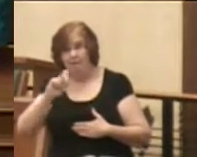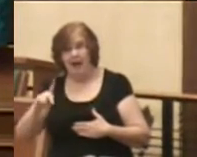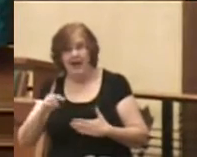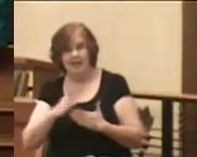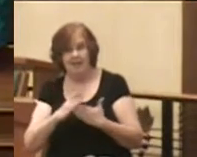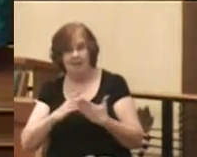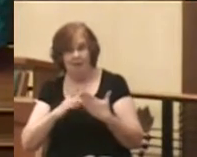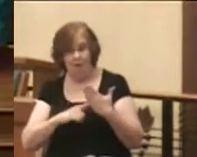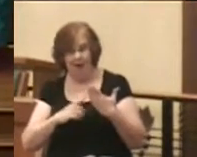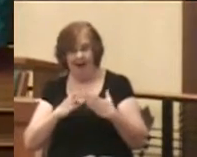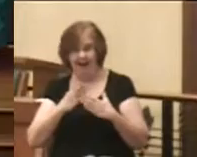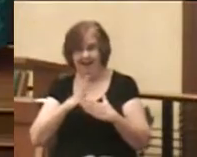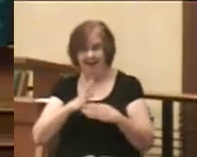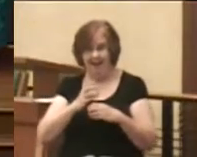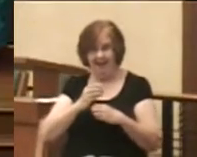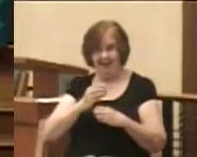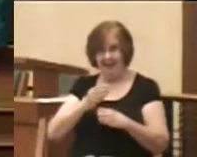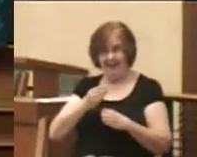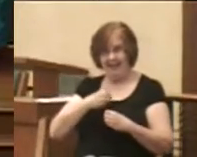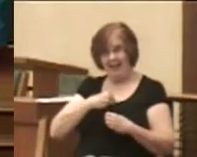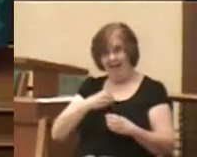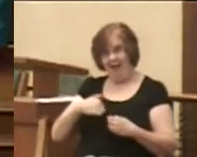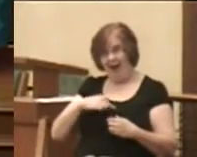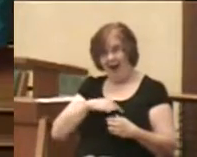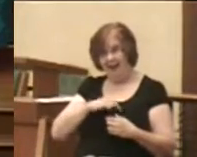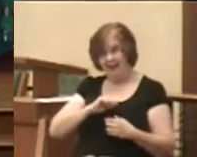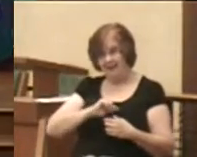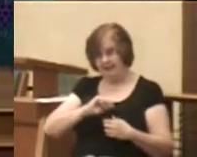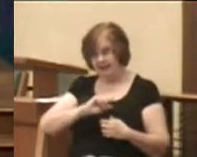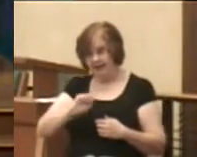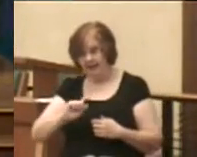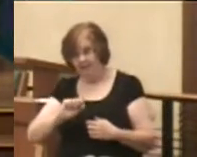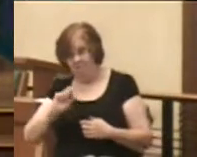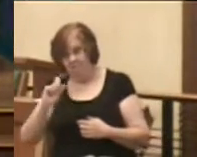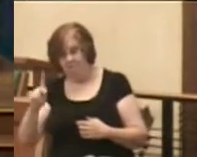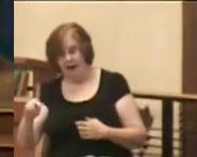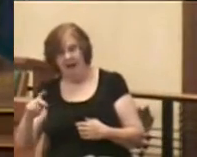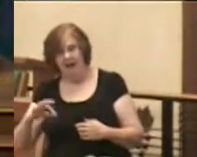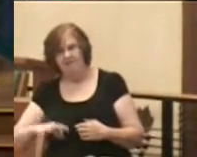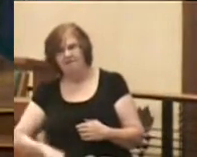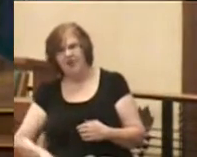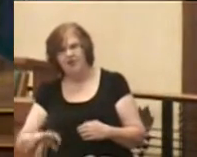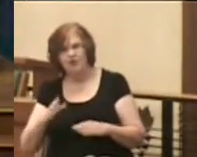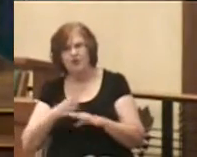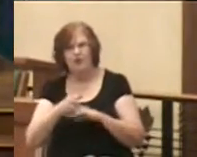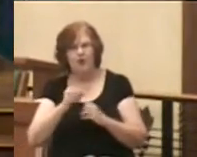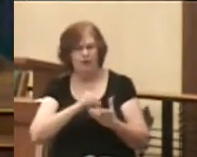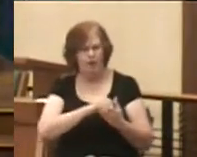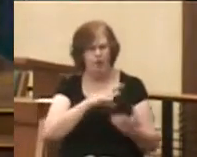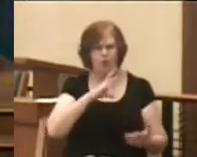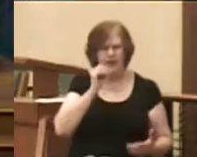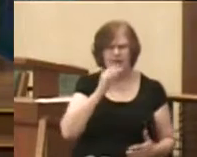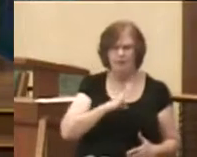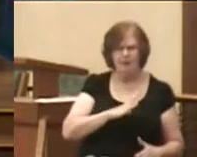what God has given to us, we have a great advantage over the rich man.